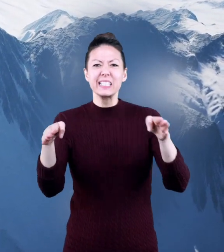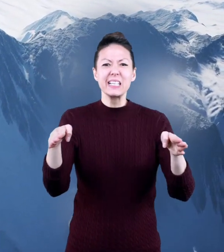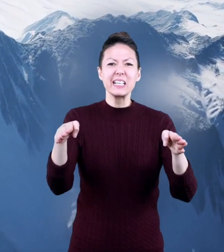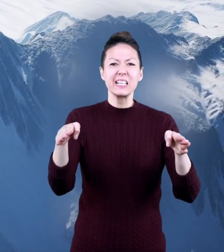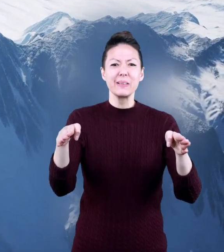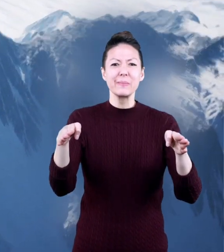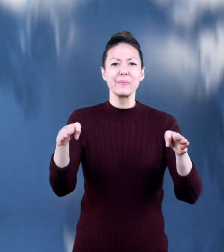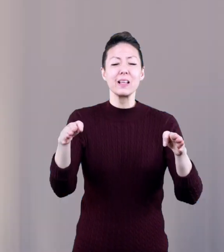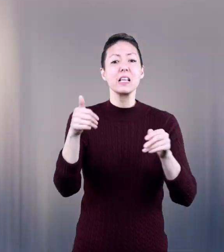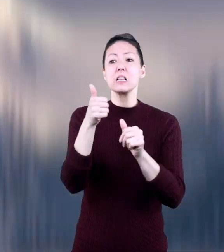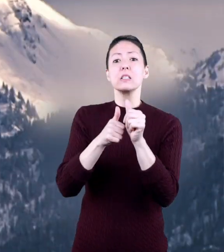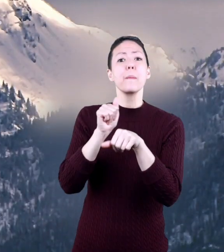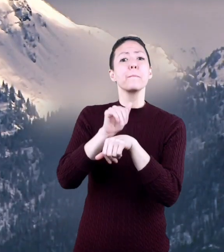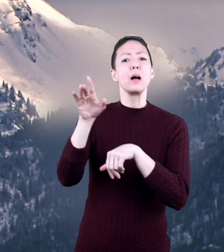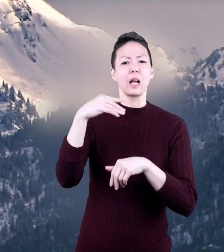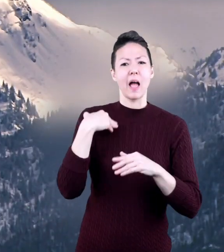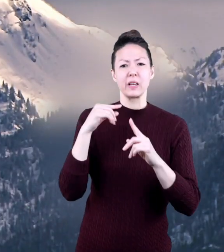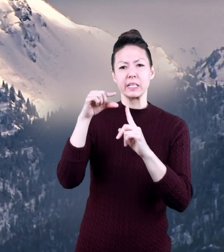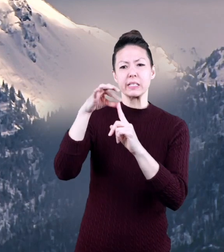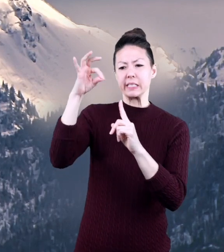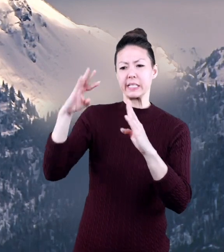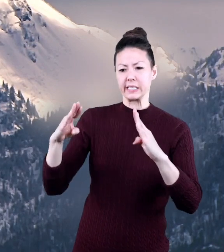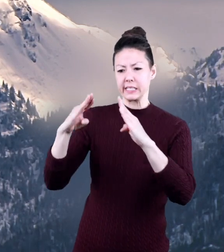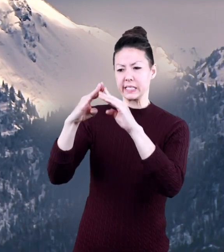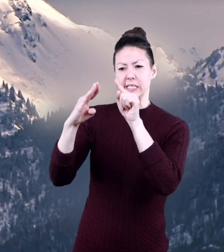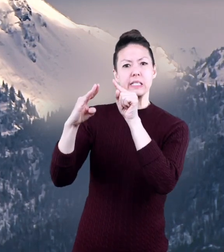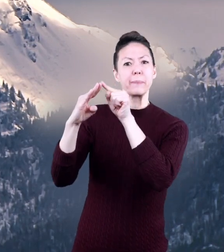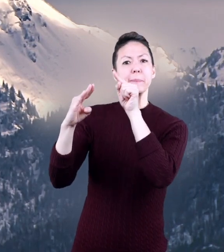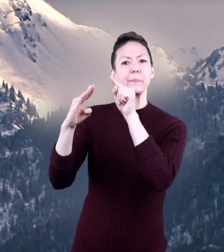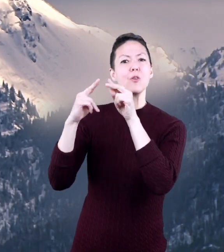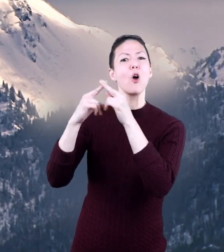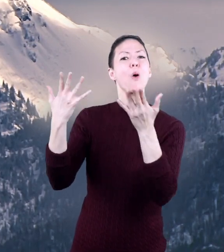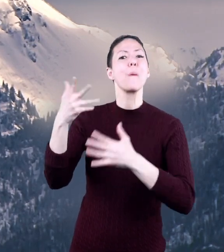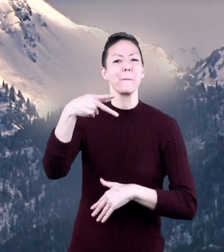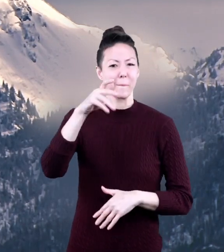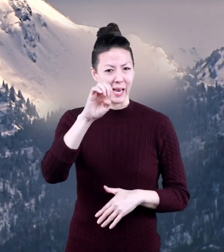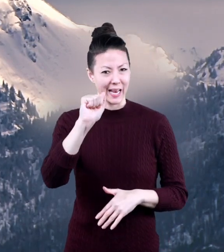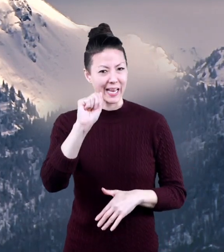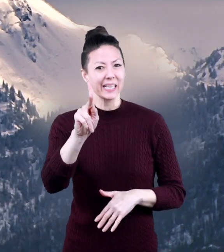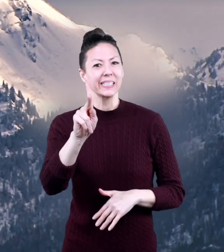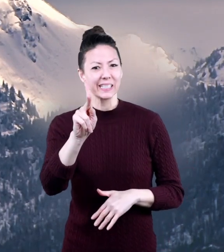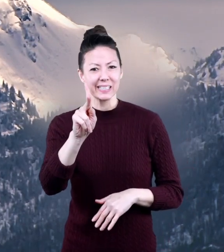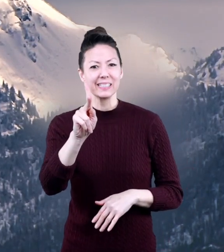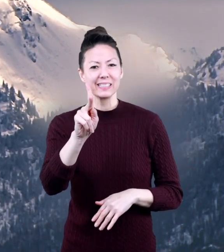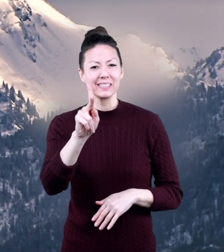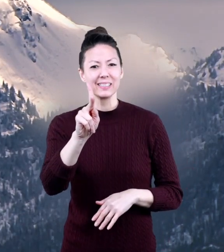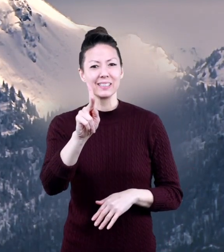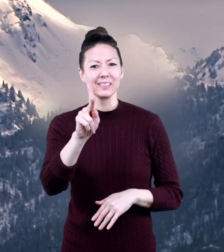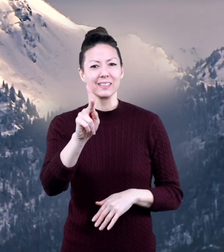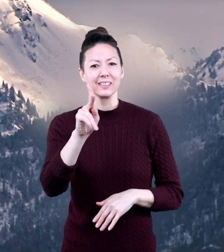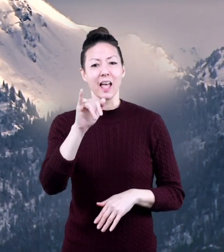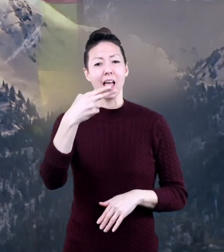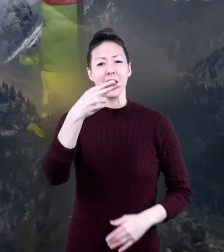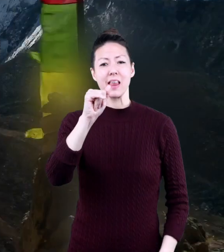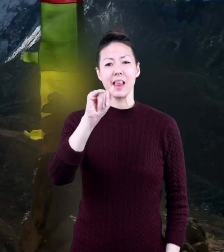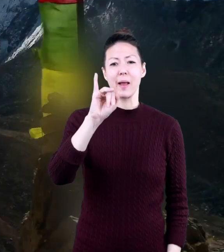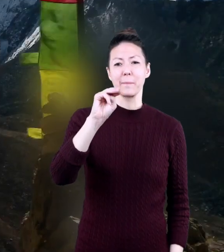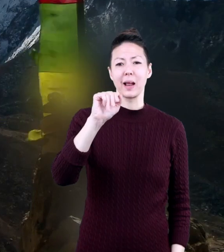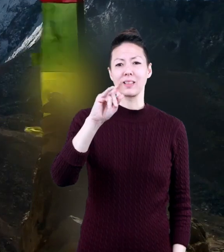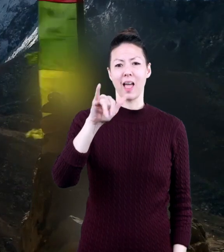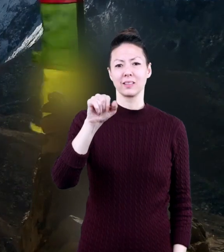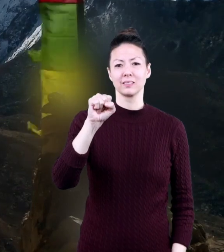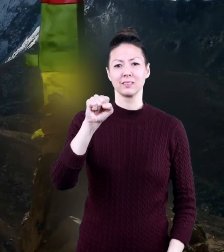ridges. Each mountain has a tip at the very top that we call the peak. The